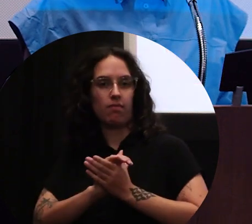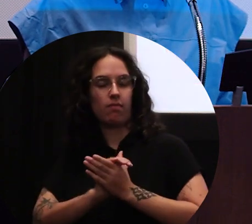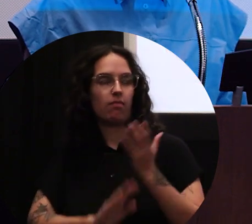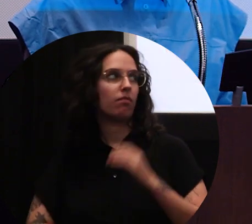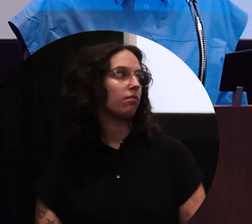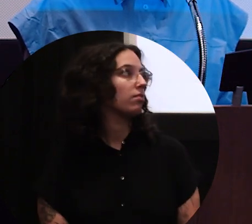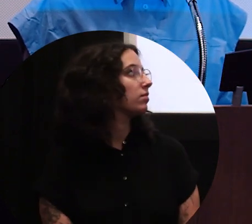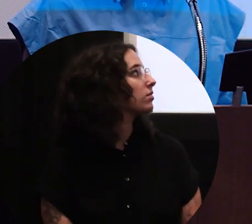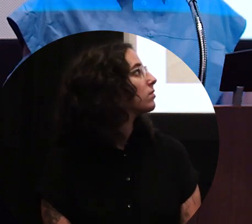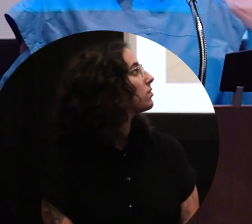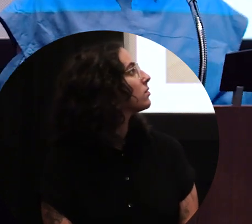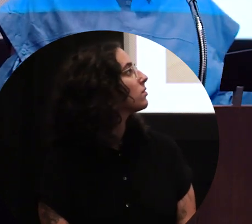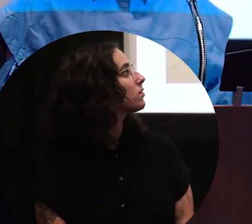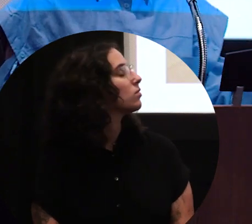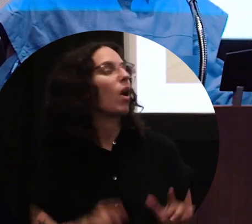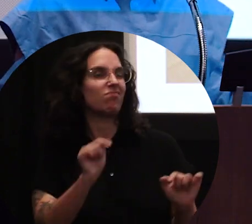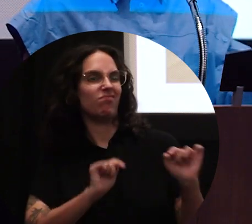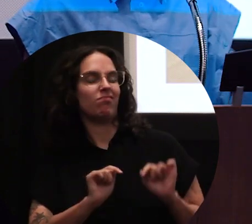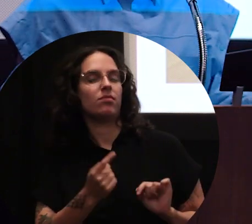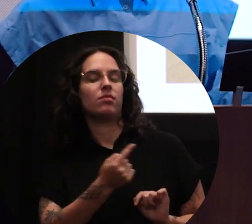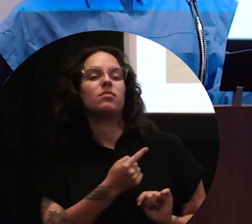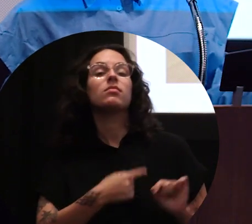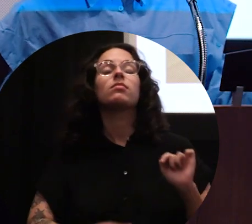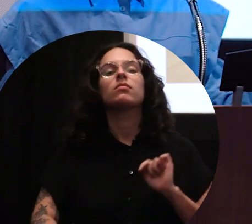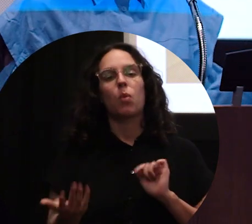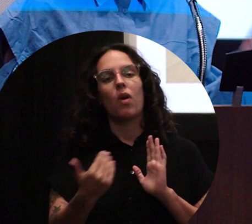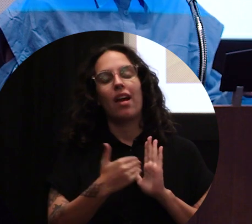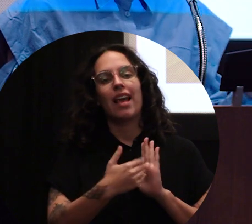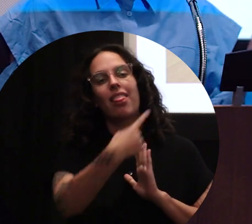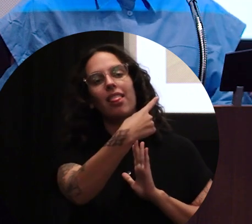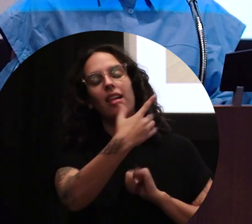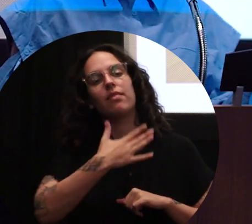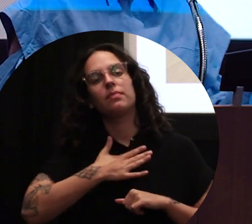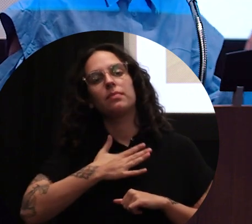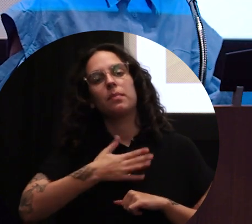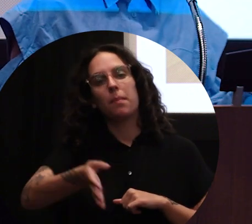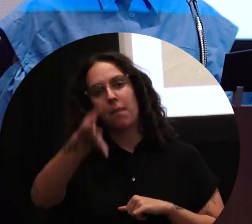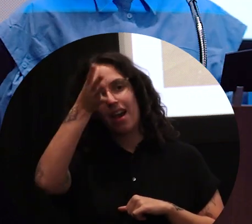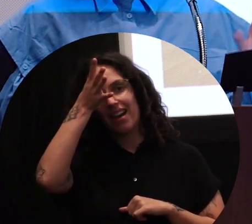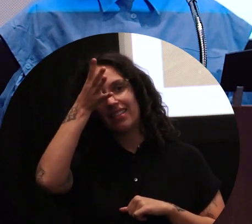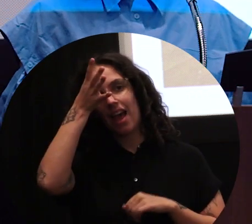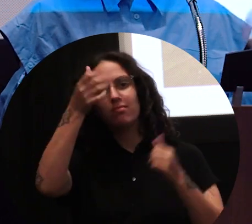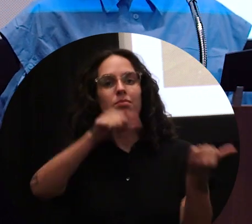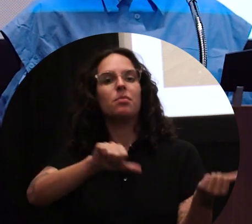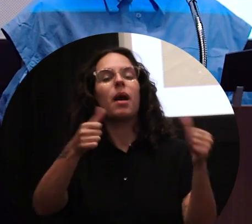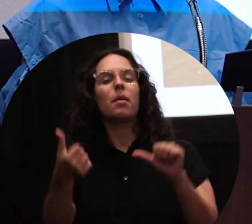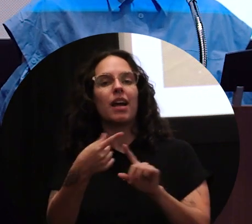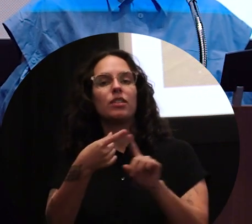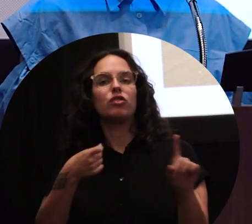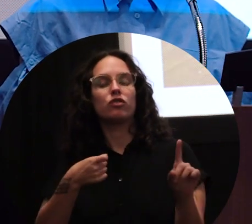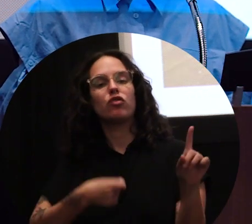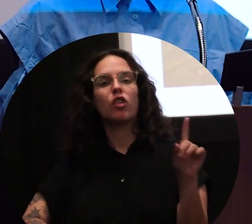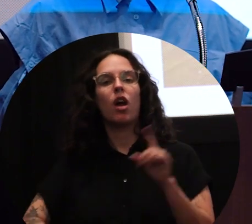I'll continue here. Well, I'll go back here. So as I mentioned, this is my father being baptized by the Mormon